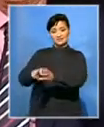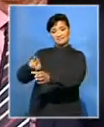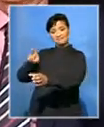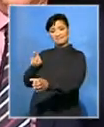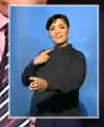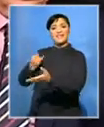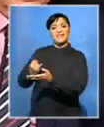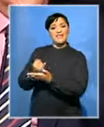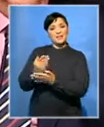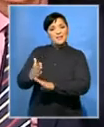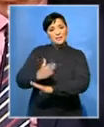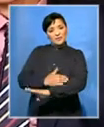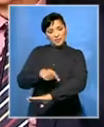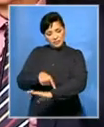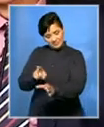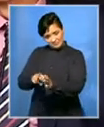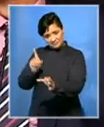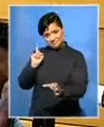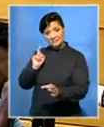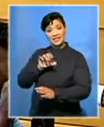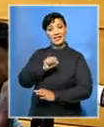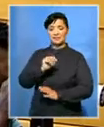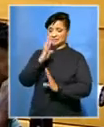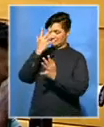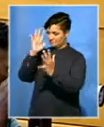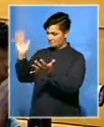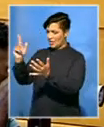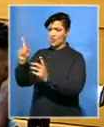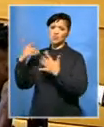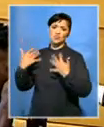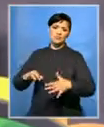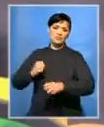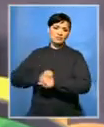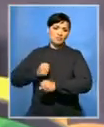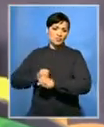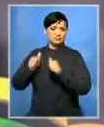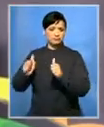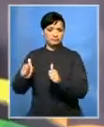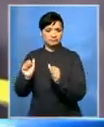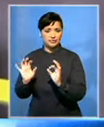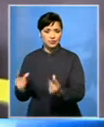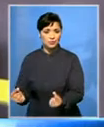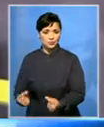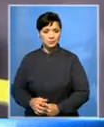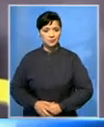early retirement. The public broadcaster praised him for his diligence and contribution. This man,